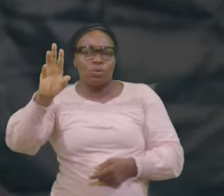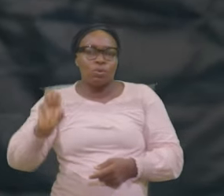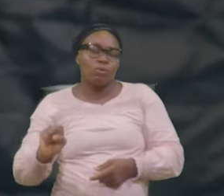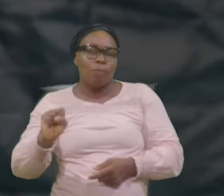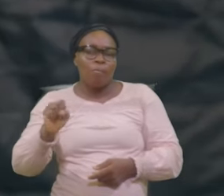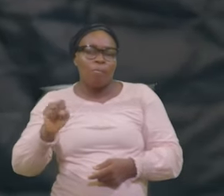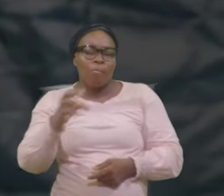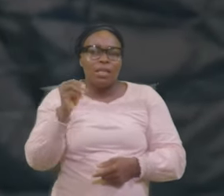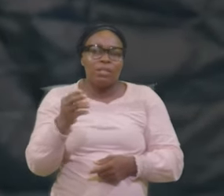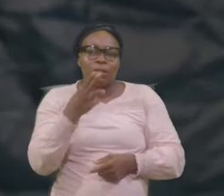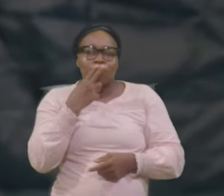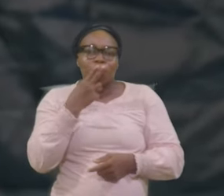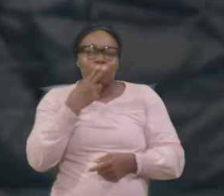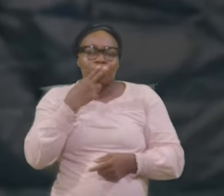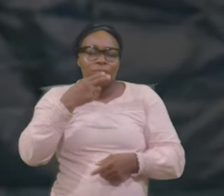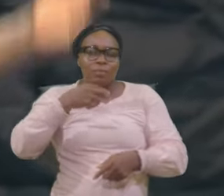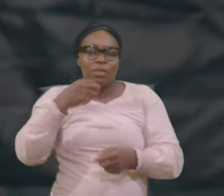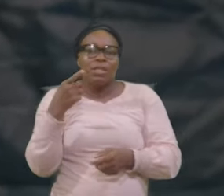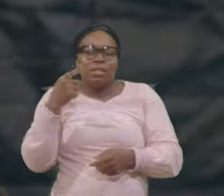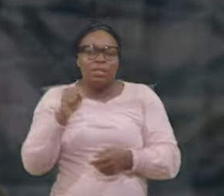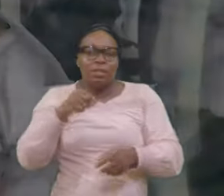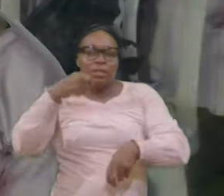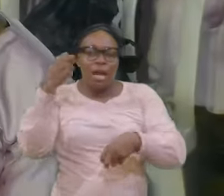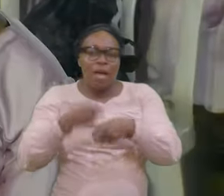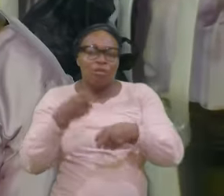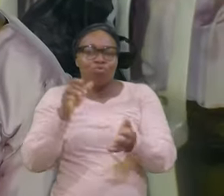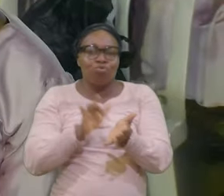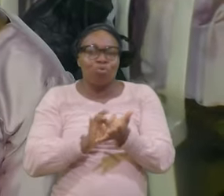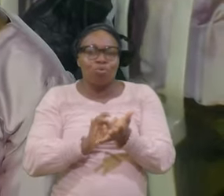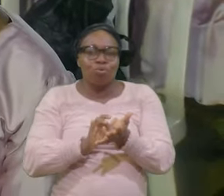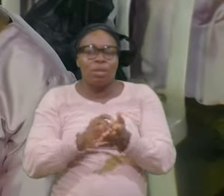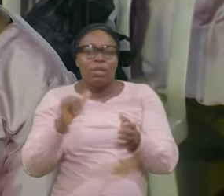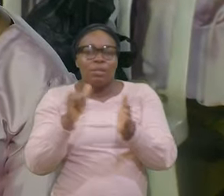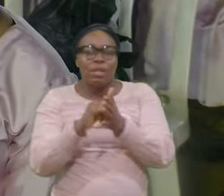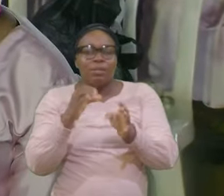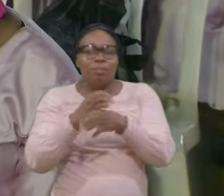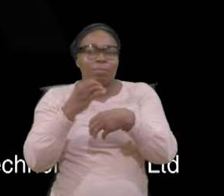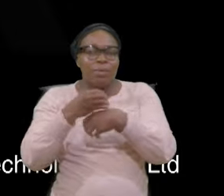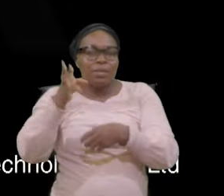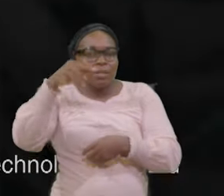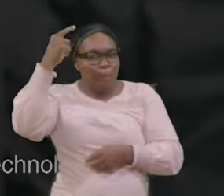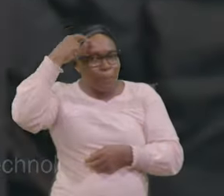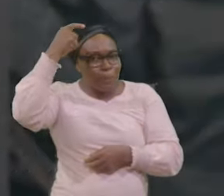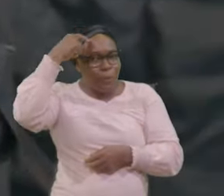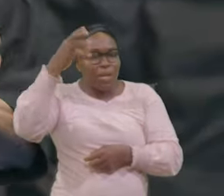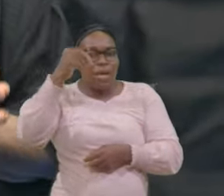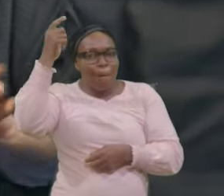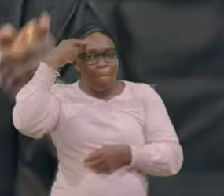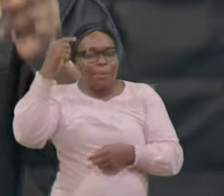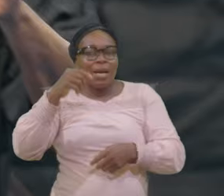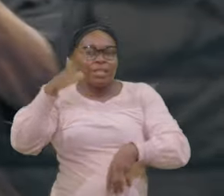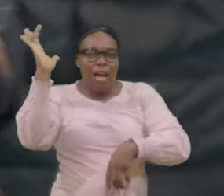The intelligence All the brain All the Might Is affected By